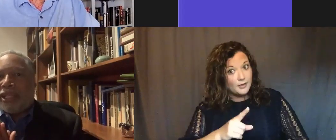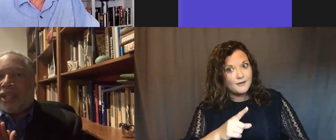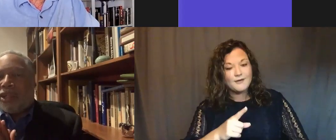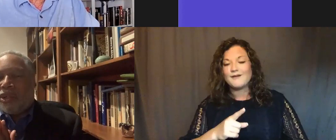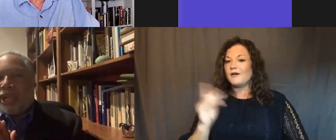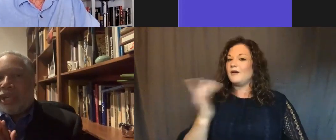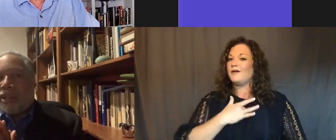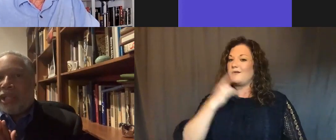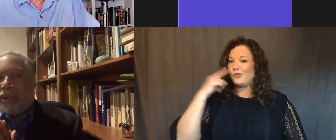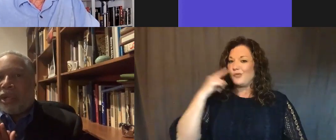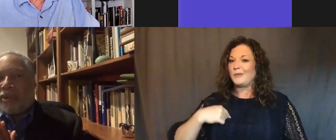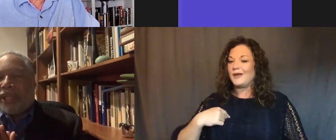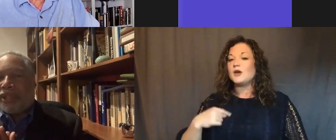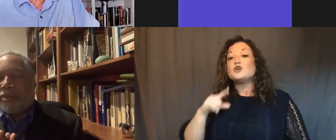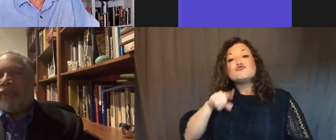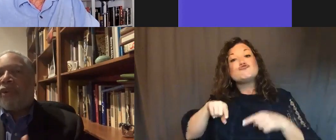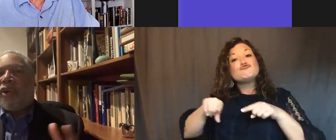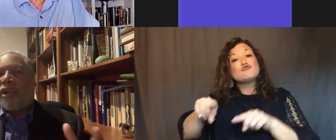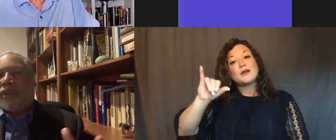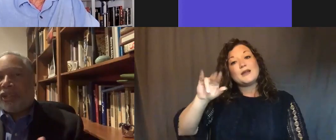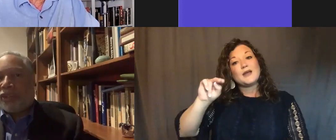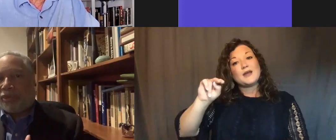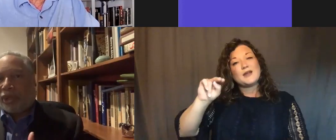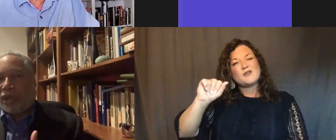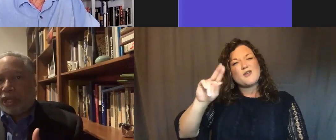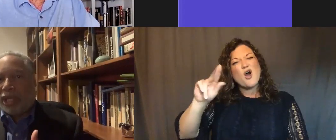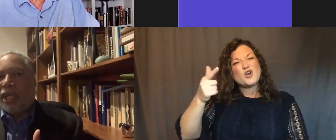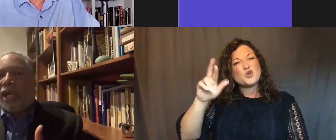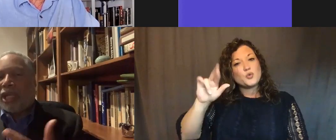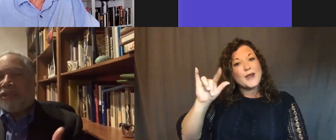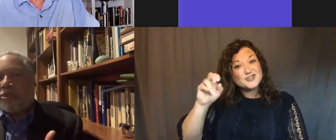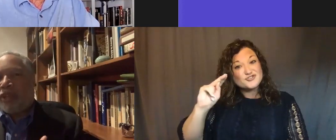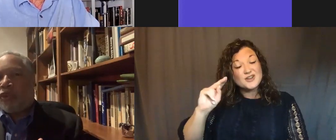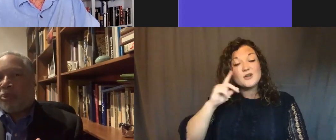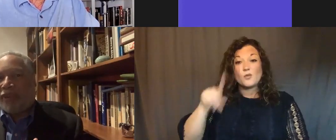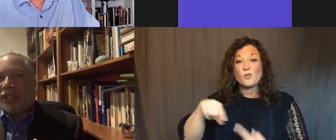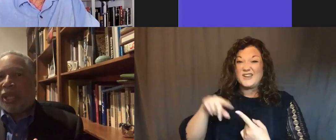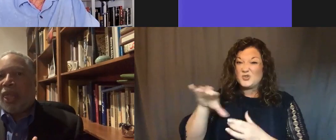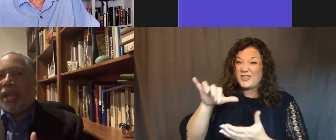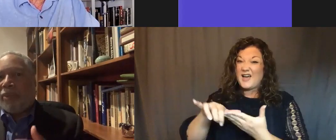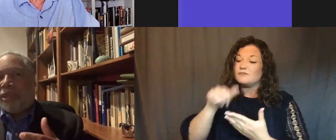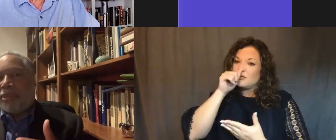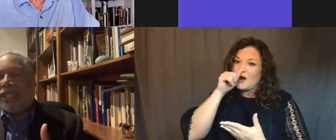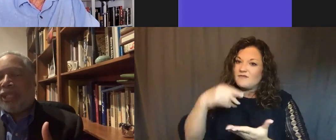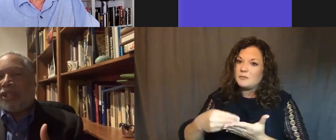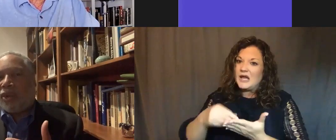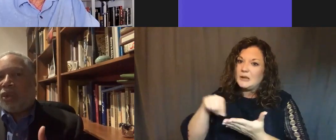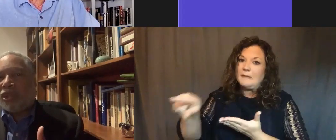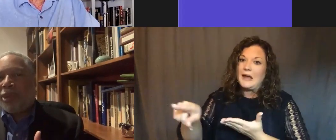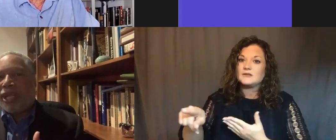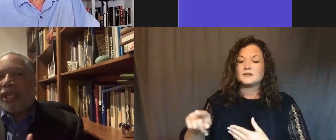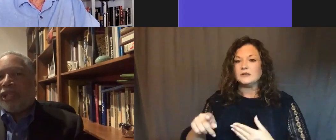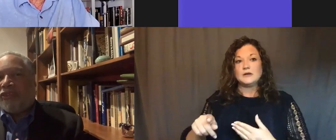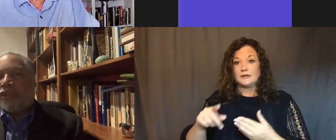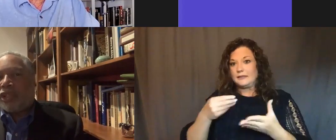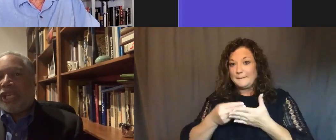is during the inauguration, whenever inaugurations are done, a lot of it's paid for private. And when the money that isn't all